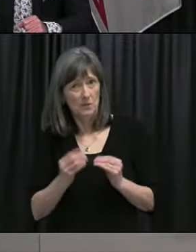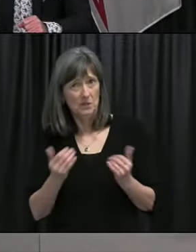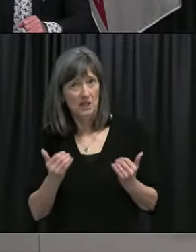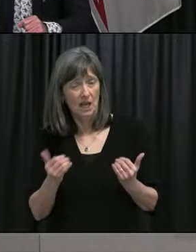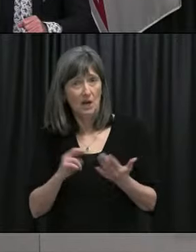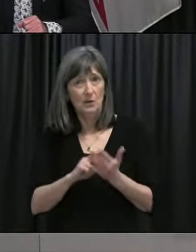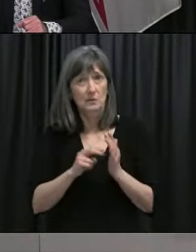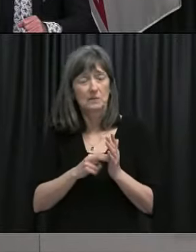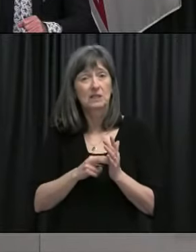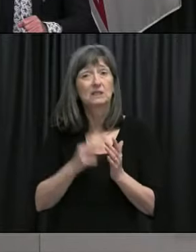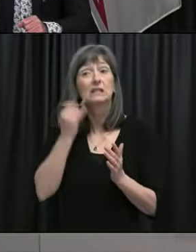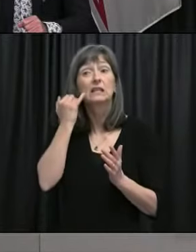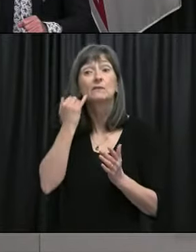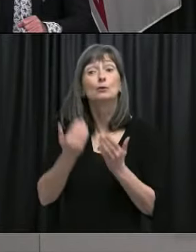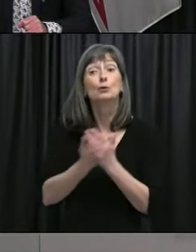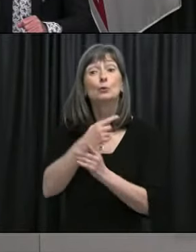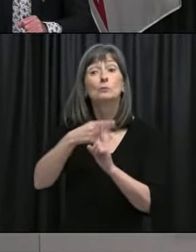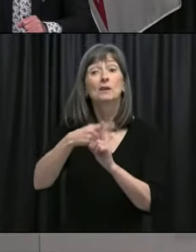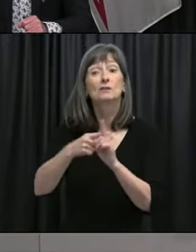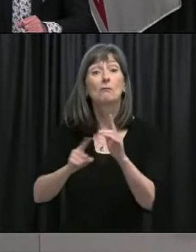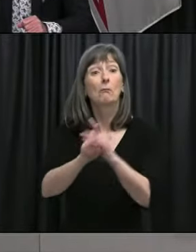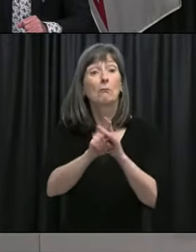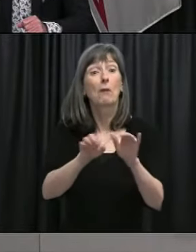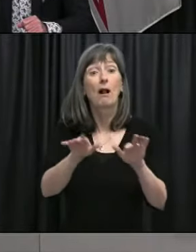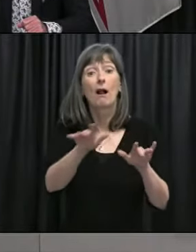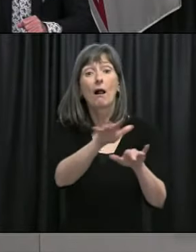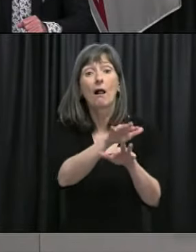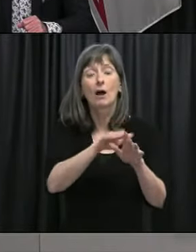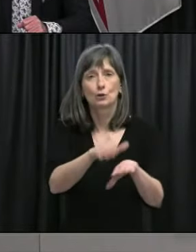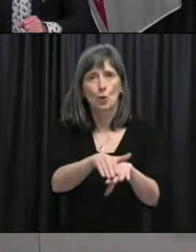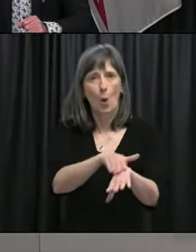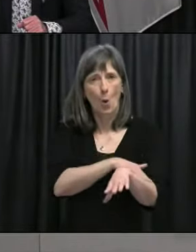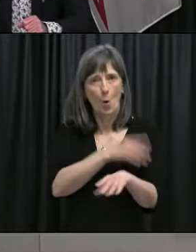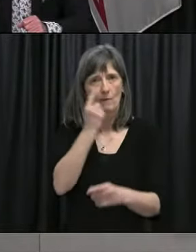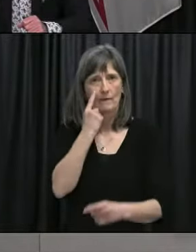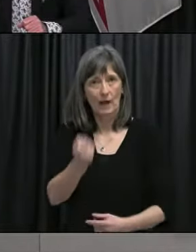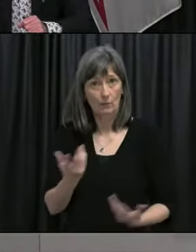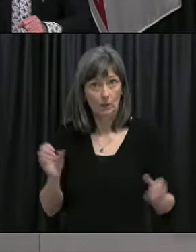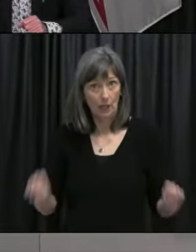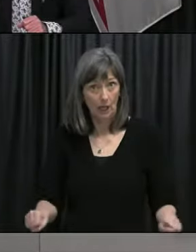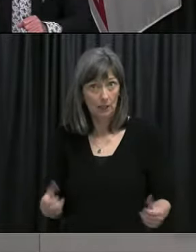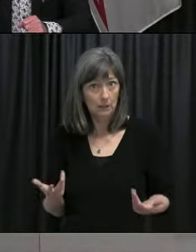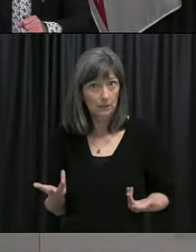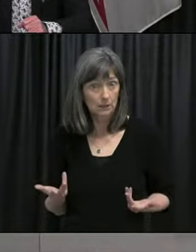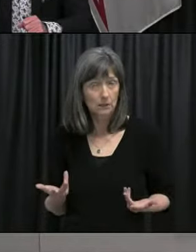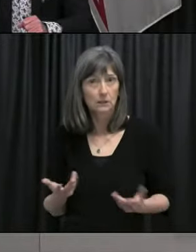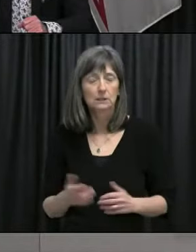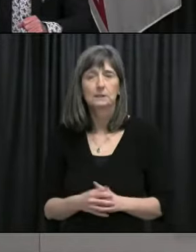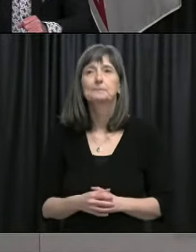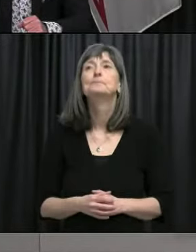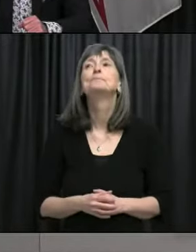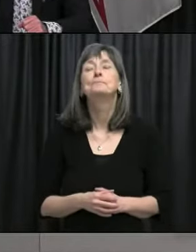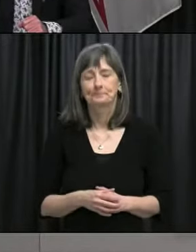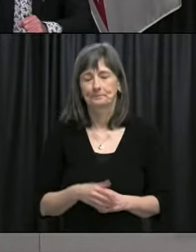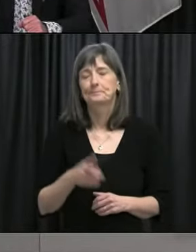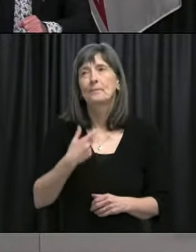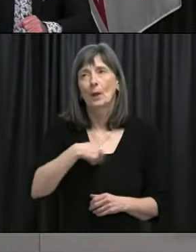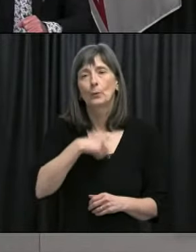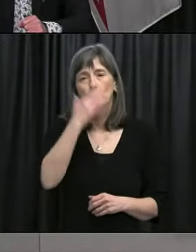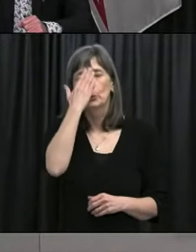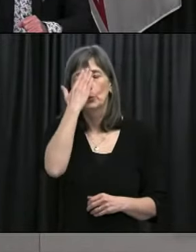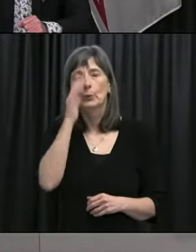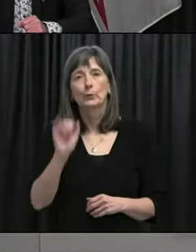new cases and therefore allowing, uh, contact tracing and isolation, et cetera? Um, so we were aware of, uh, that